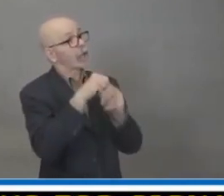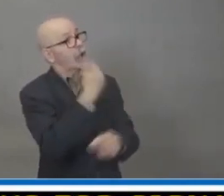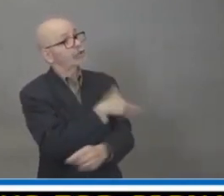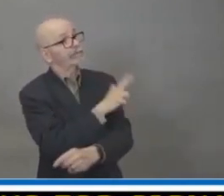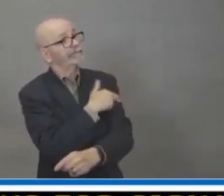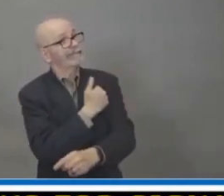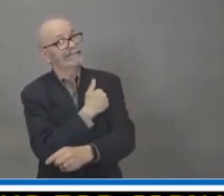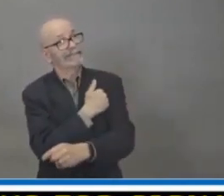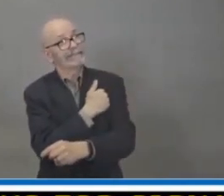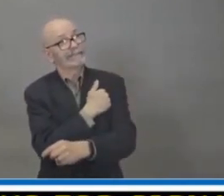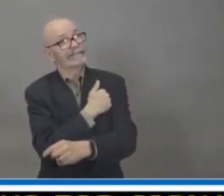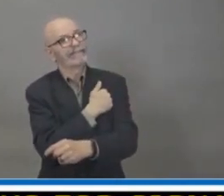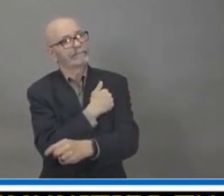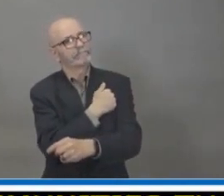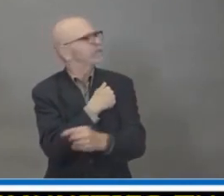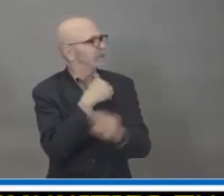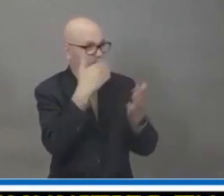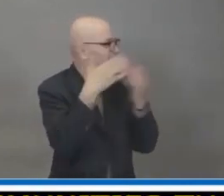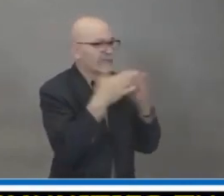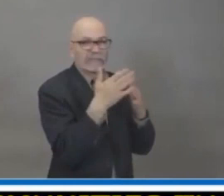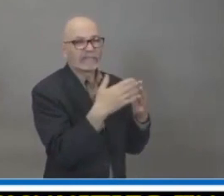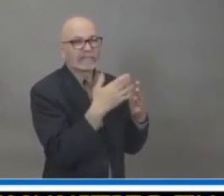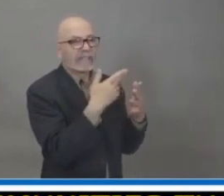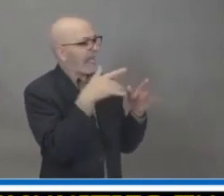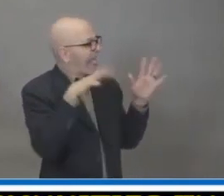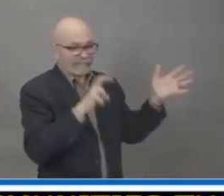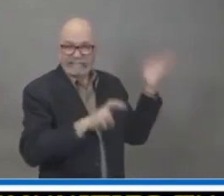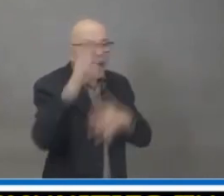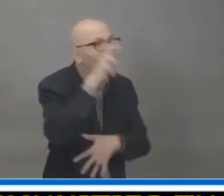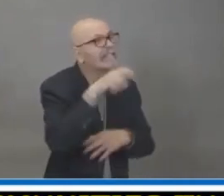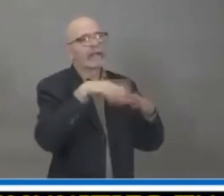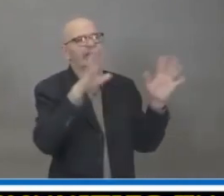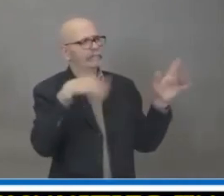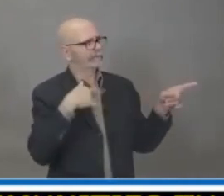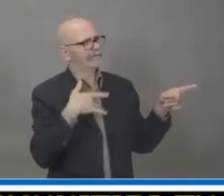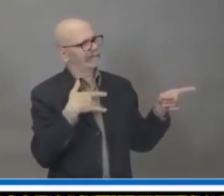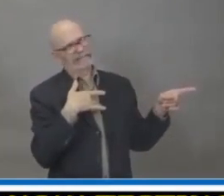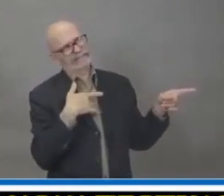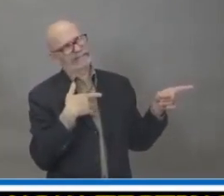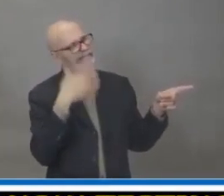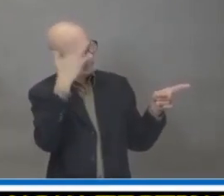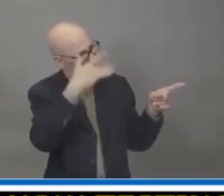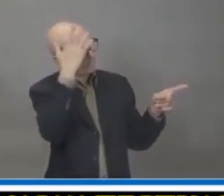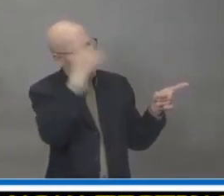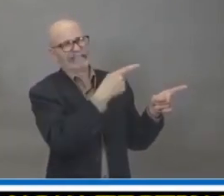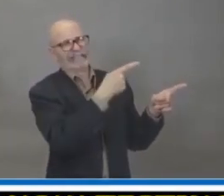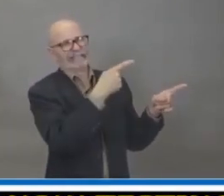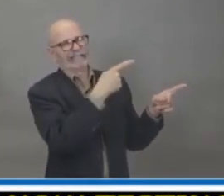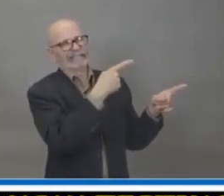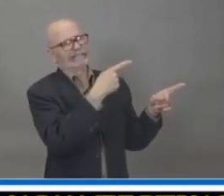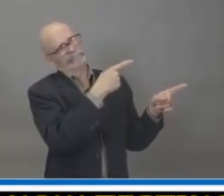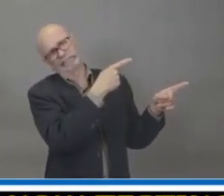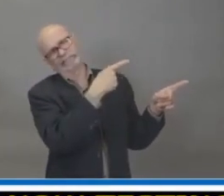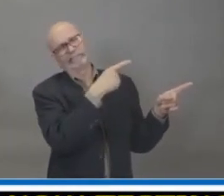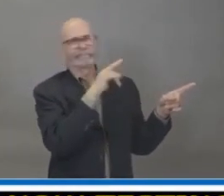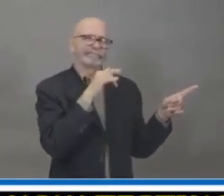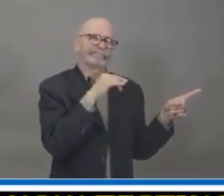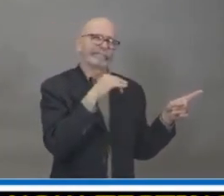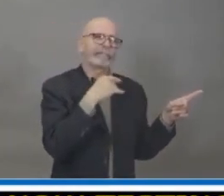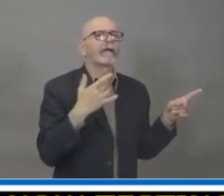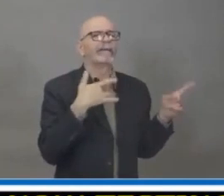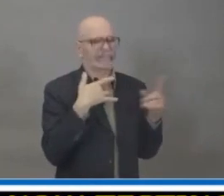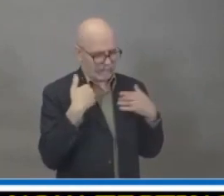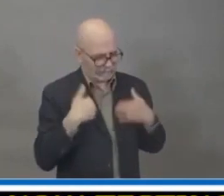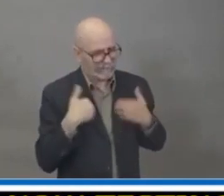regardless of travel or not, if they clinically indicates that they, that they might have an acute respiratory